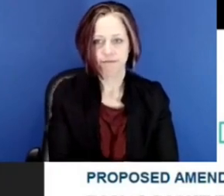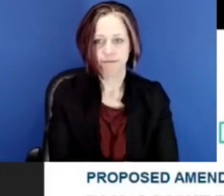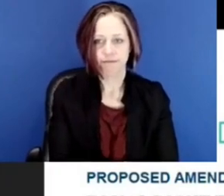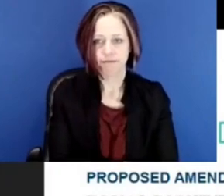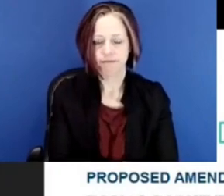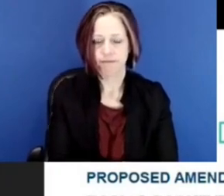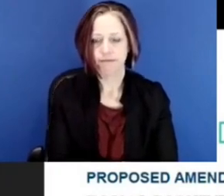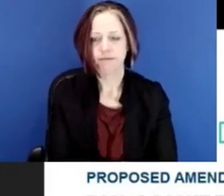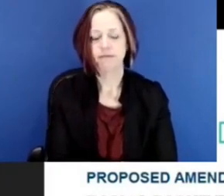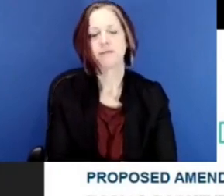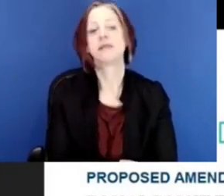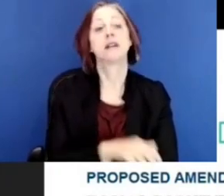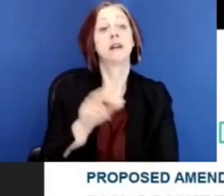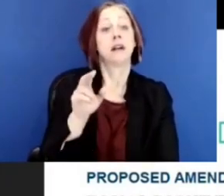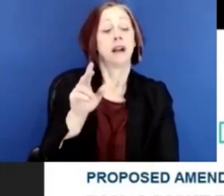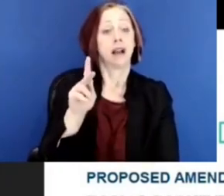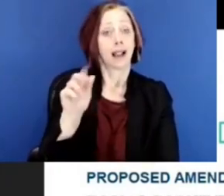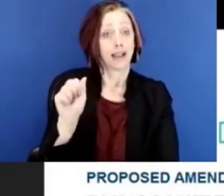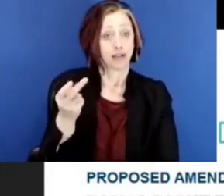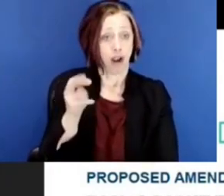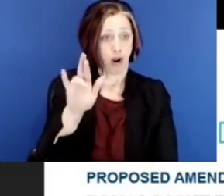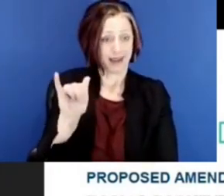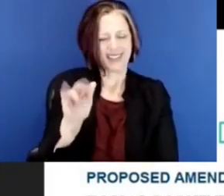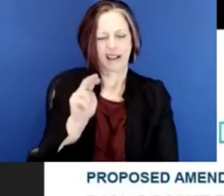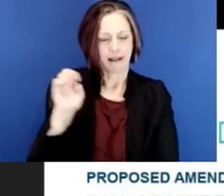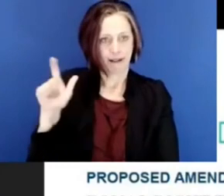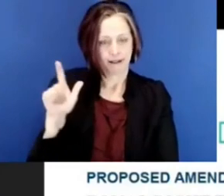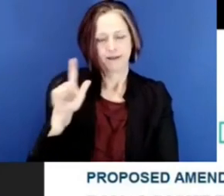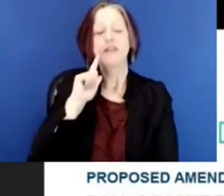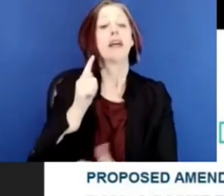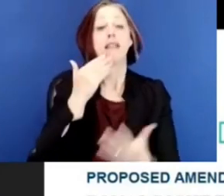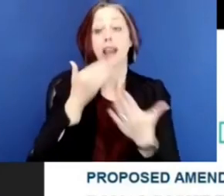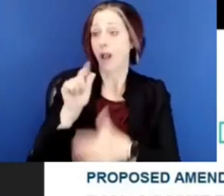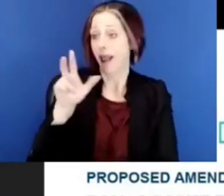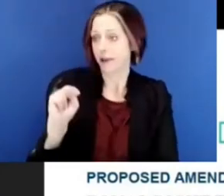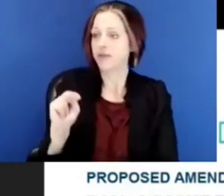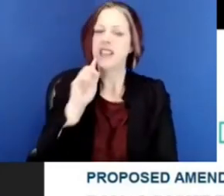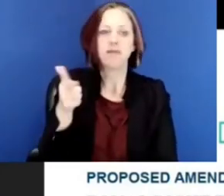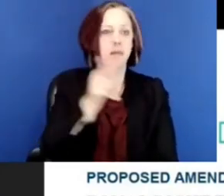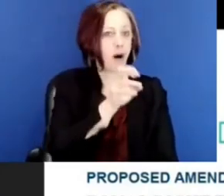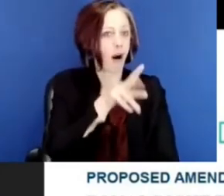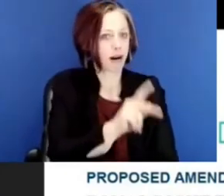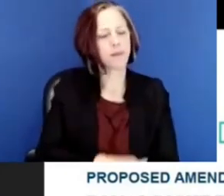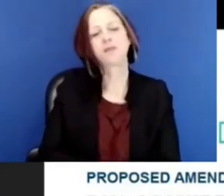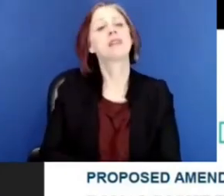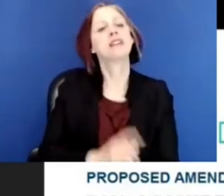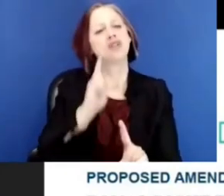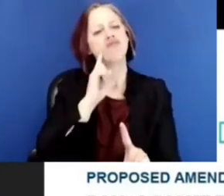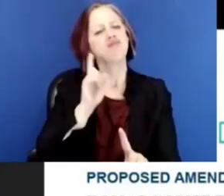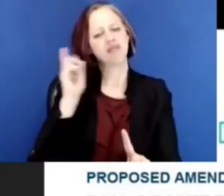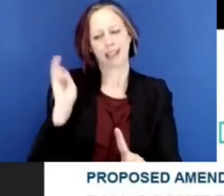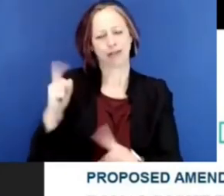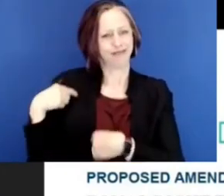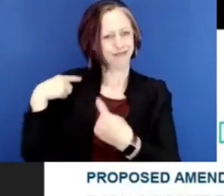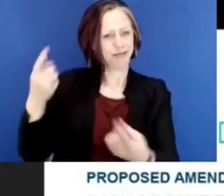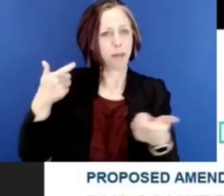Dr. me just add one thing. Thank you, Alan, and then I'll turn it over back to Mark. If you look at throughout American history, the biggest